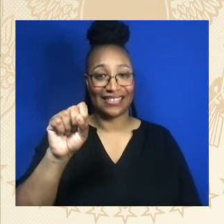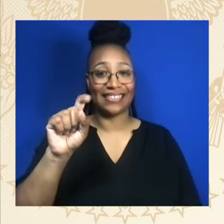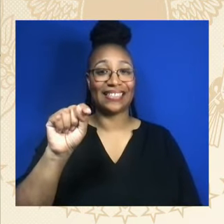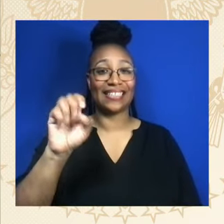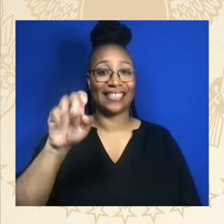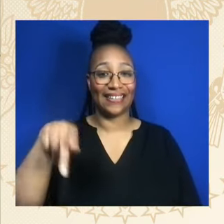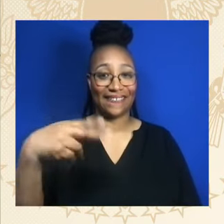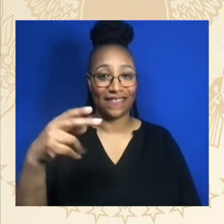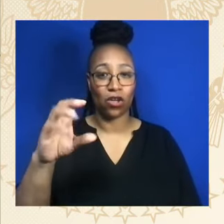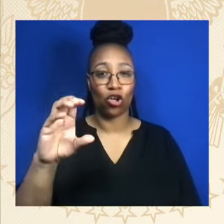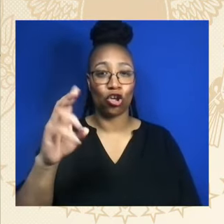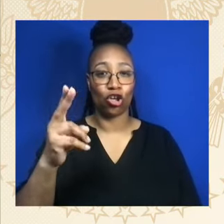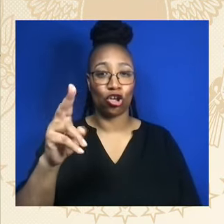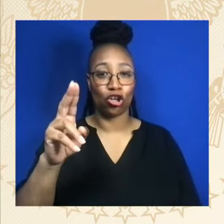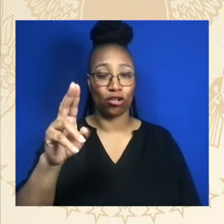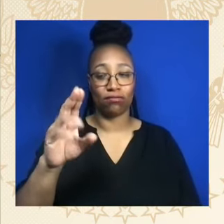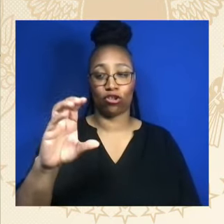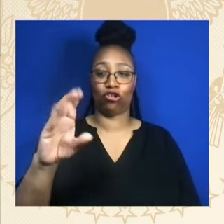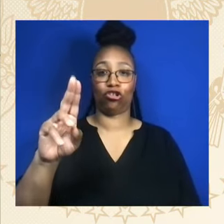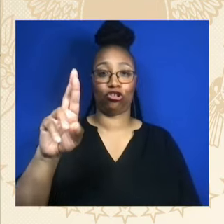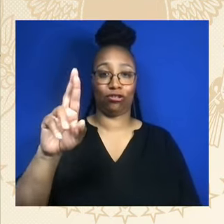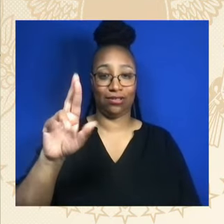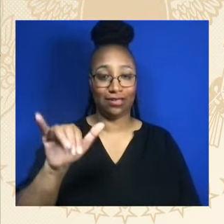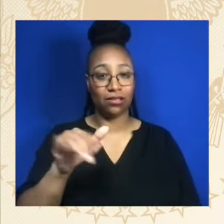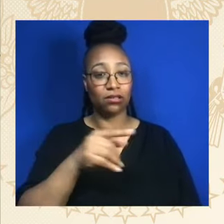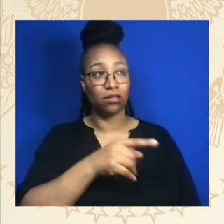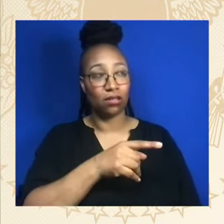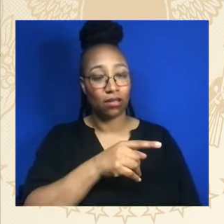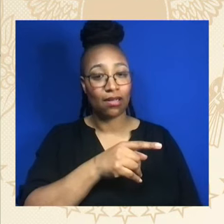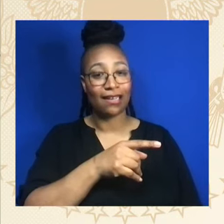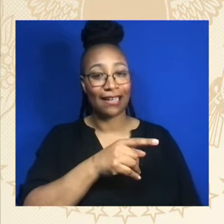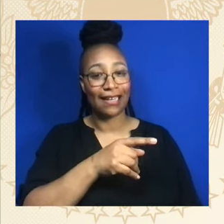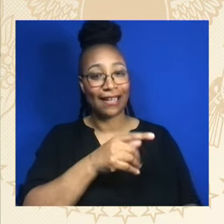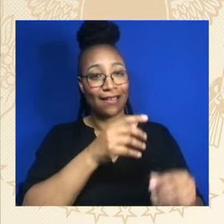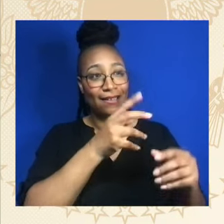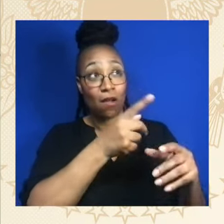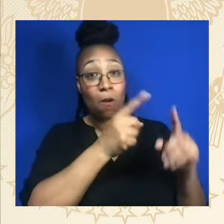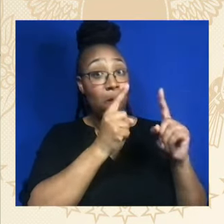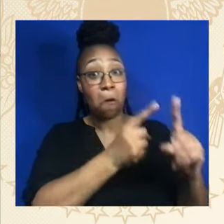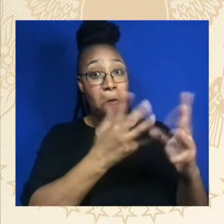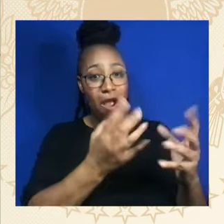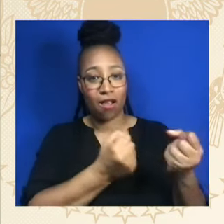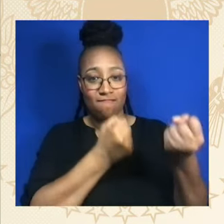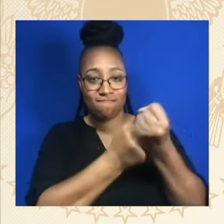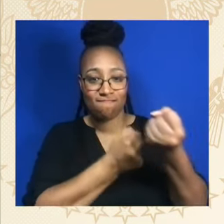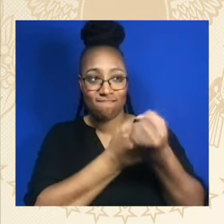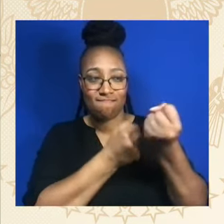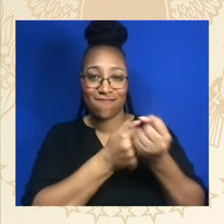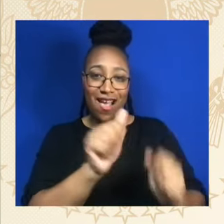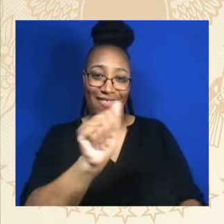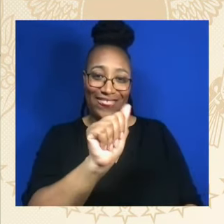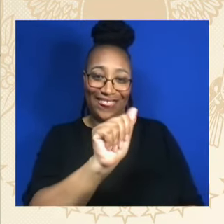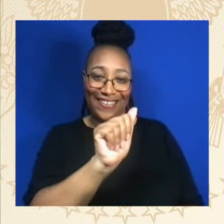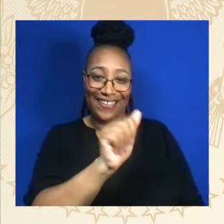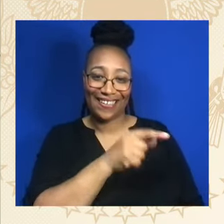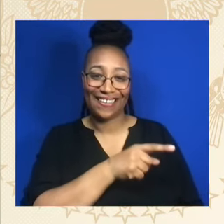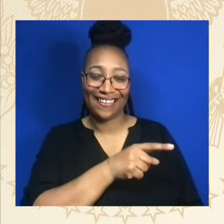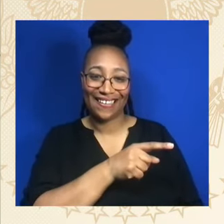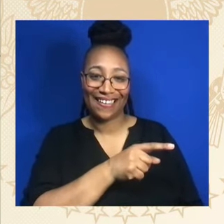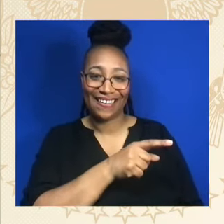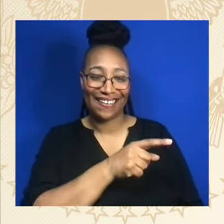the storied tradition of black athletes playing a role bigger than just the game they play. Speaking out against racism,